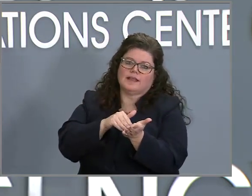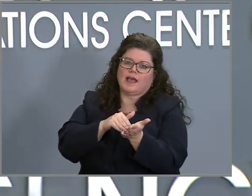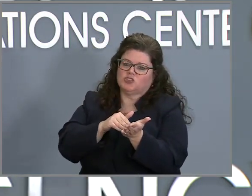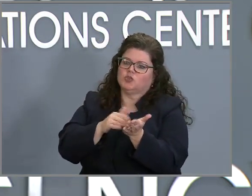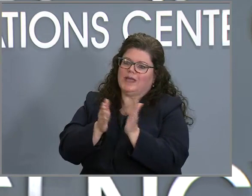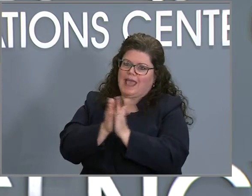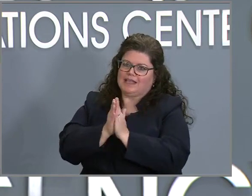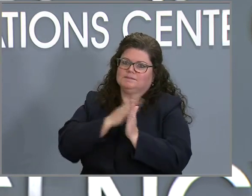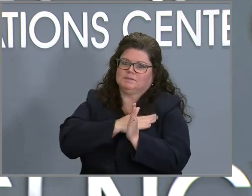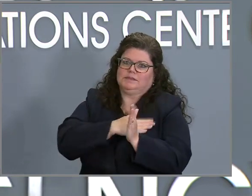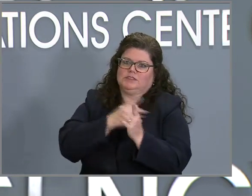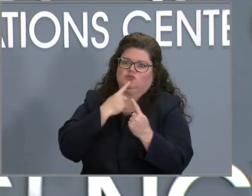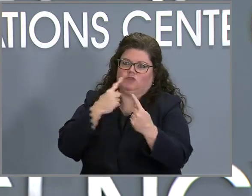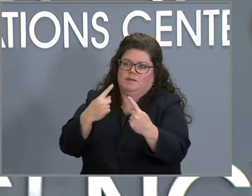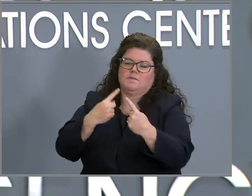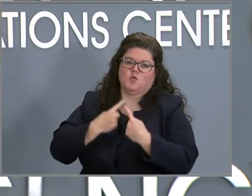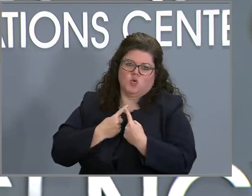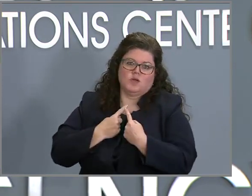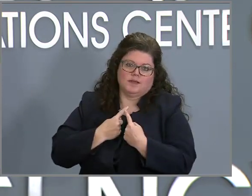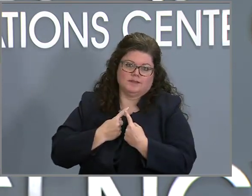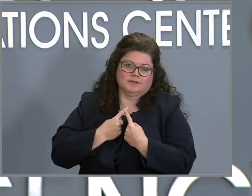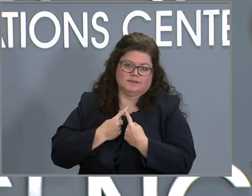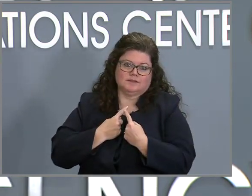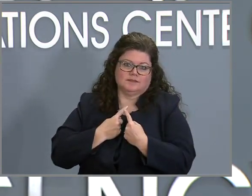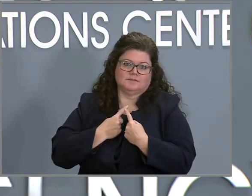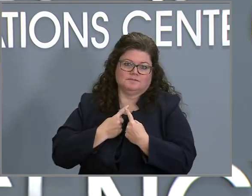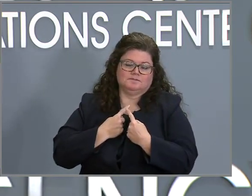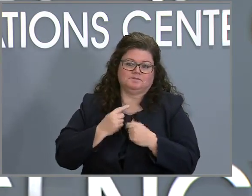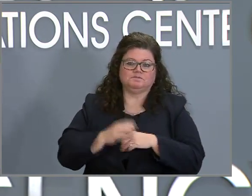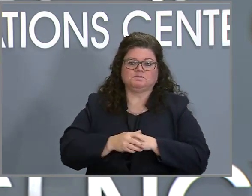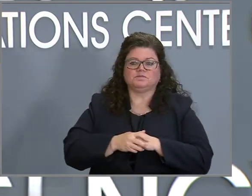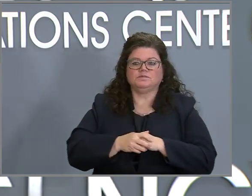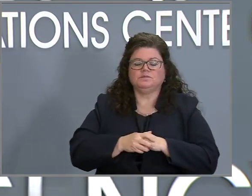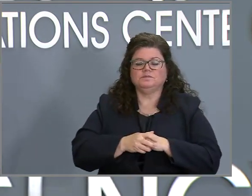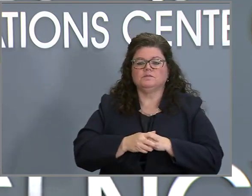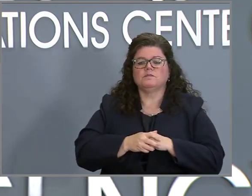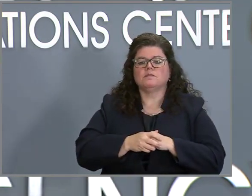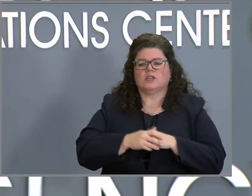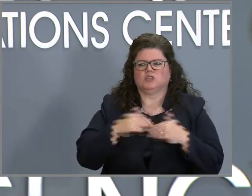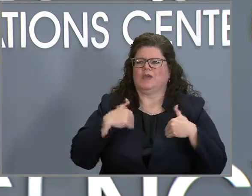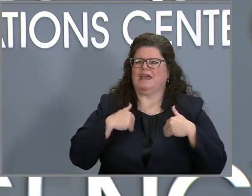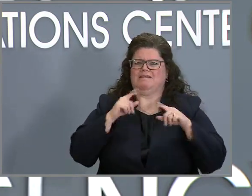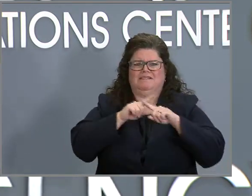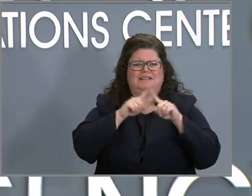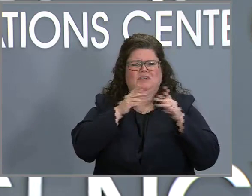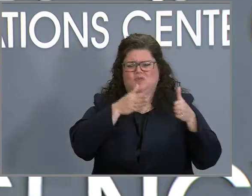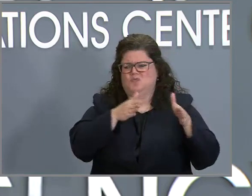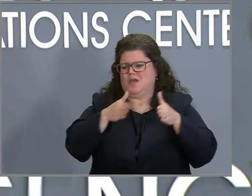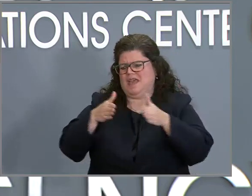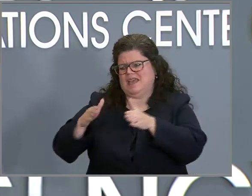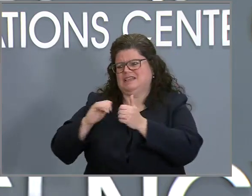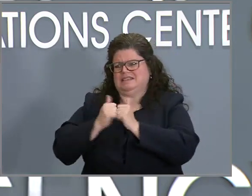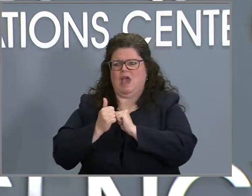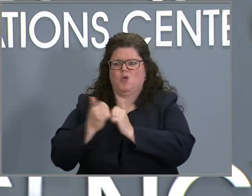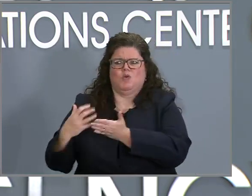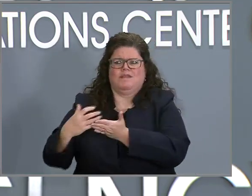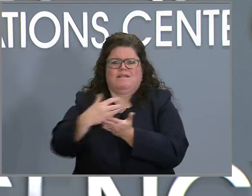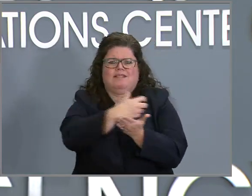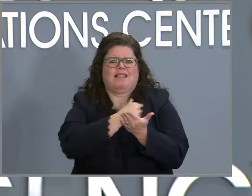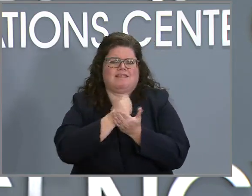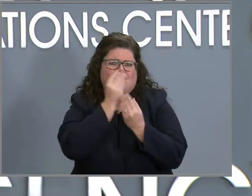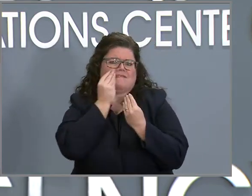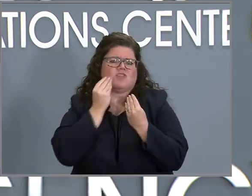positive, support that person as necessary, and then also report it to the state. So we have a number of avenues by which we can get that information